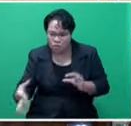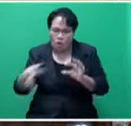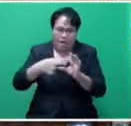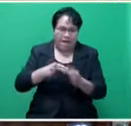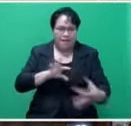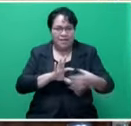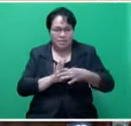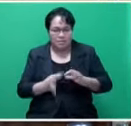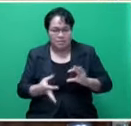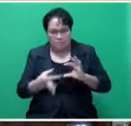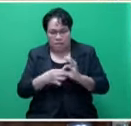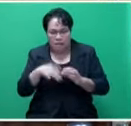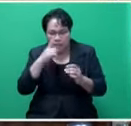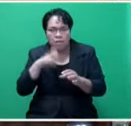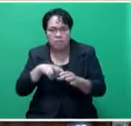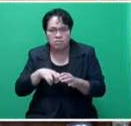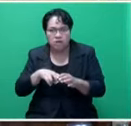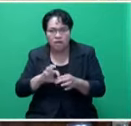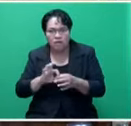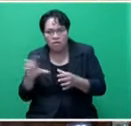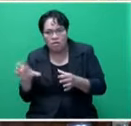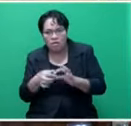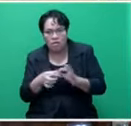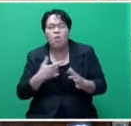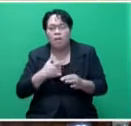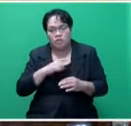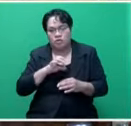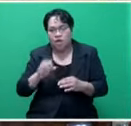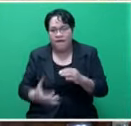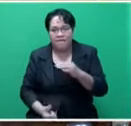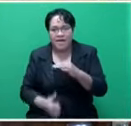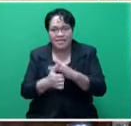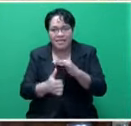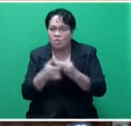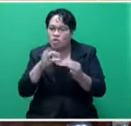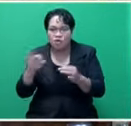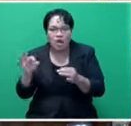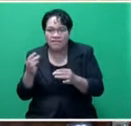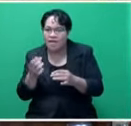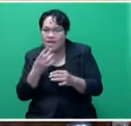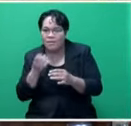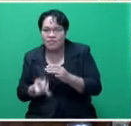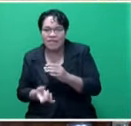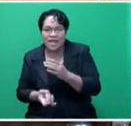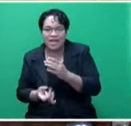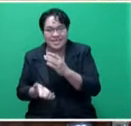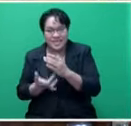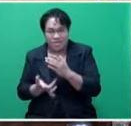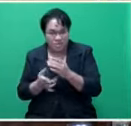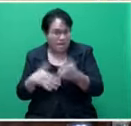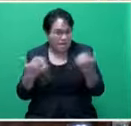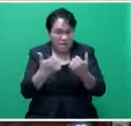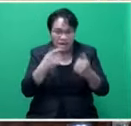there are people who are actually falling off because they don't have access to that type of technology which the bulk of Fijians are actually using.